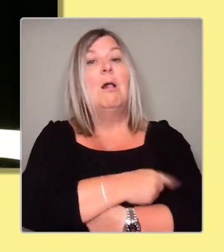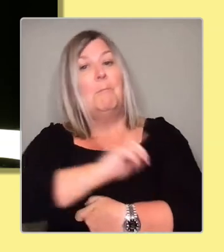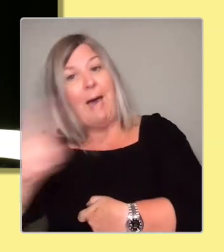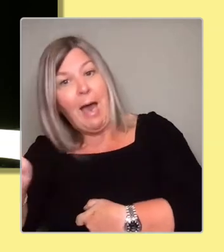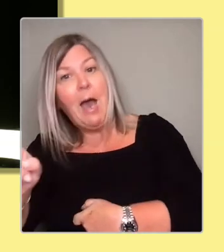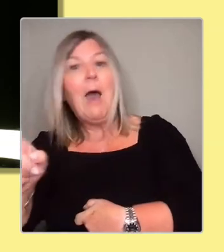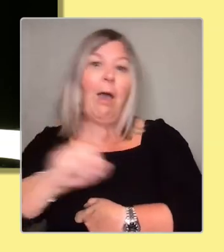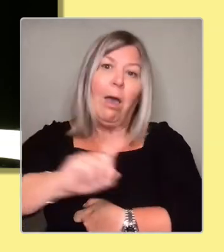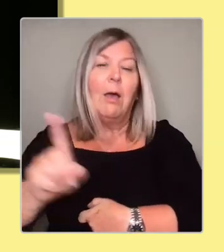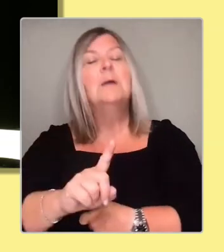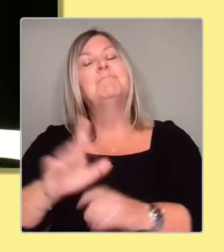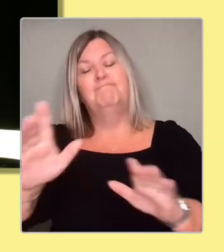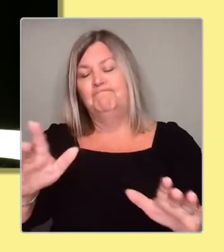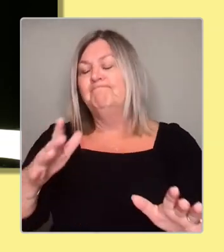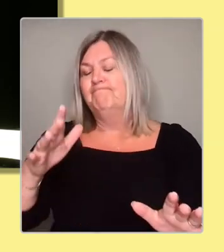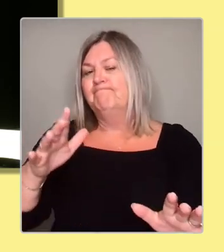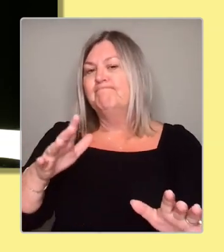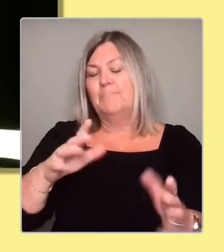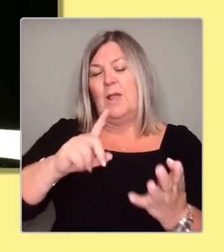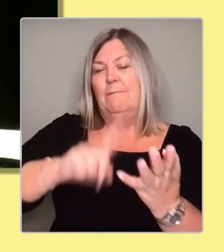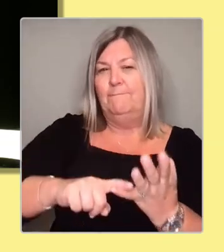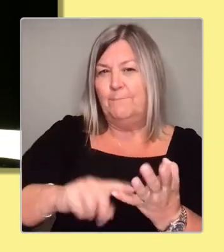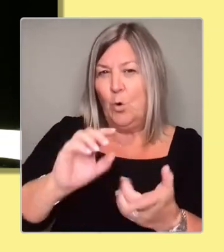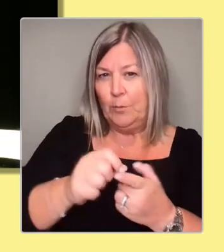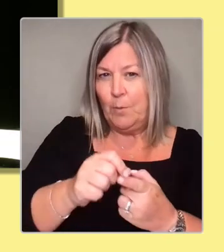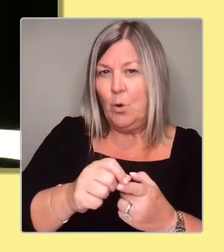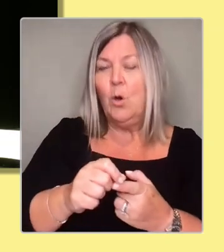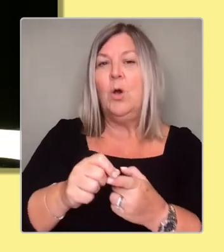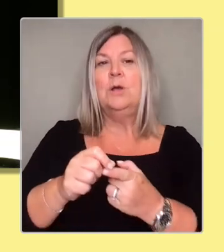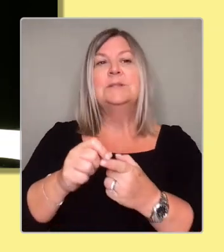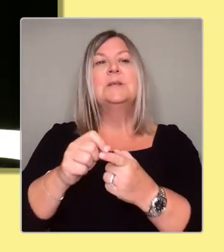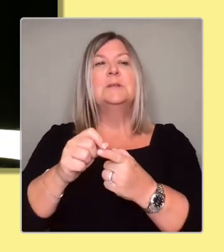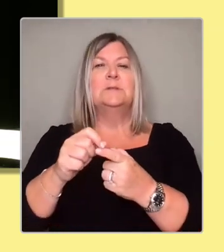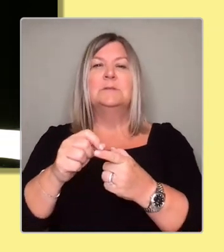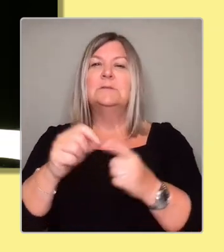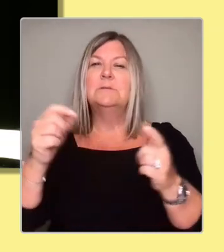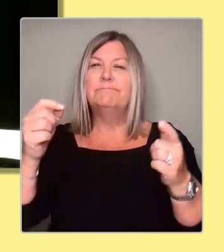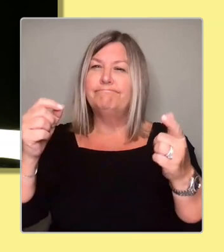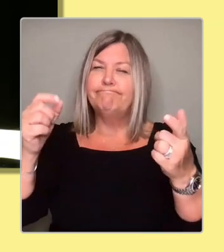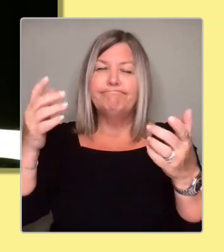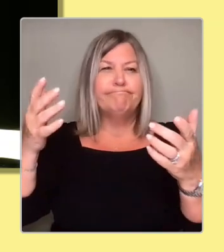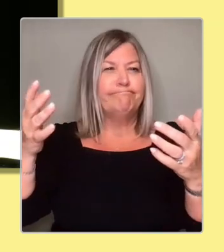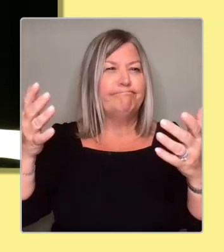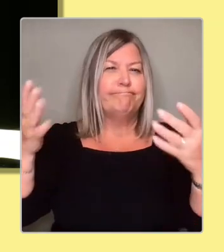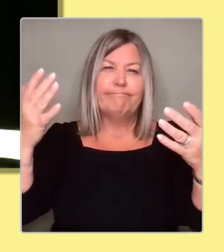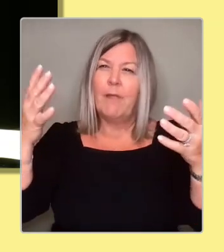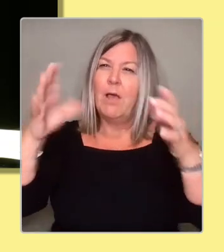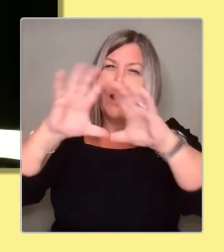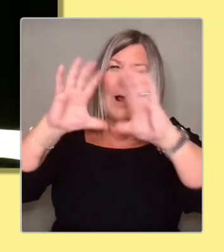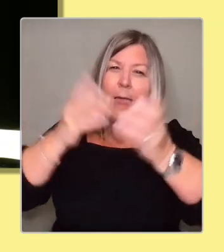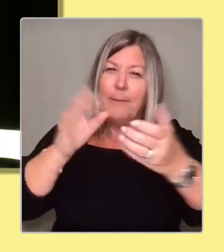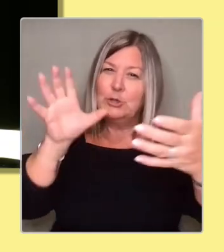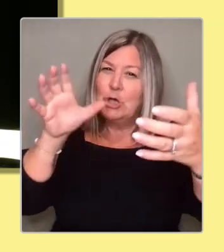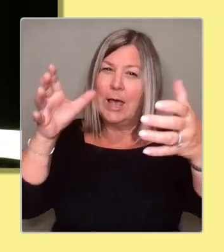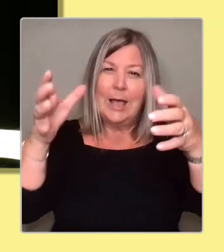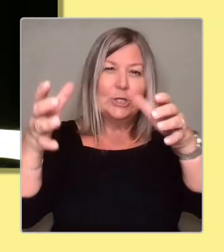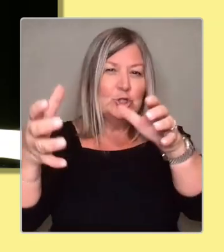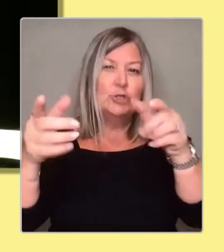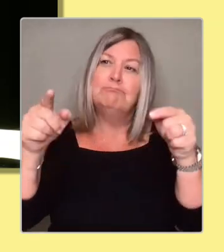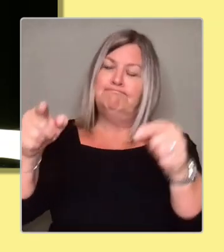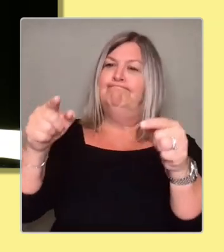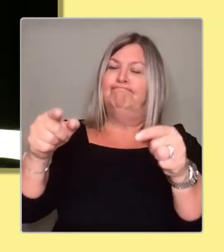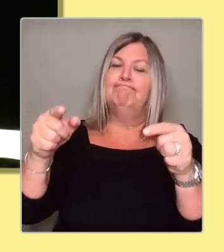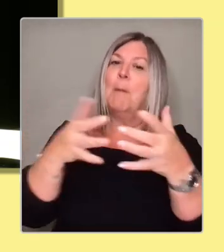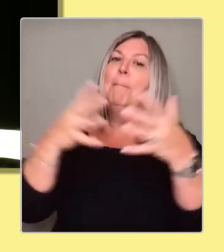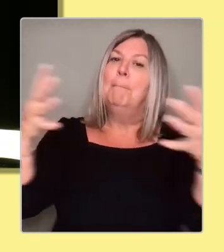point is climate change. It is the biggest global threat we face. And in Scotland, we are leading